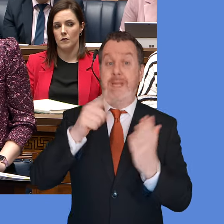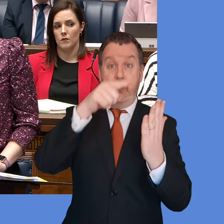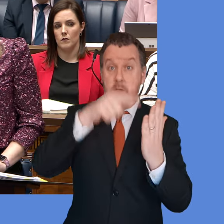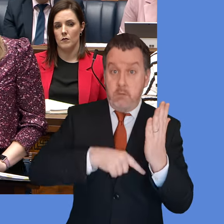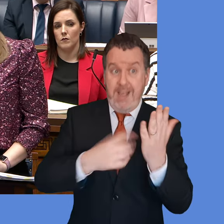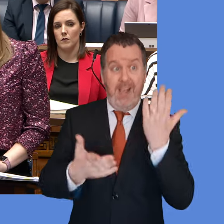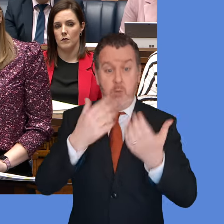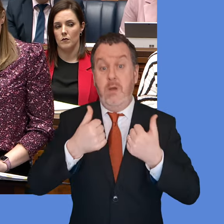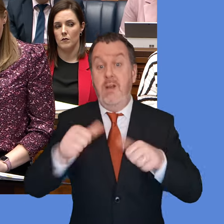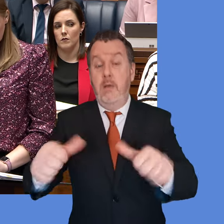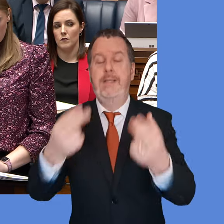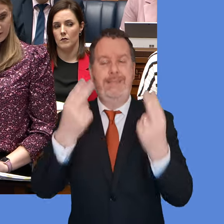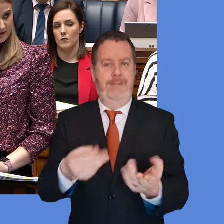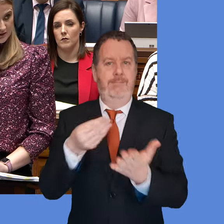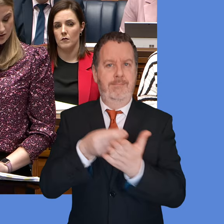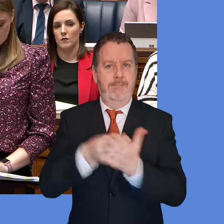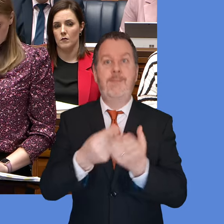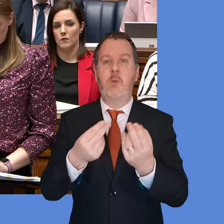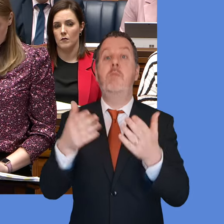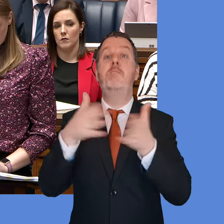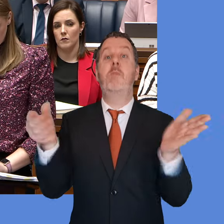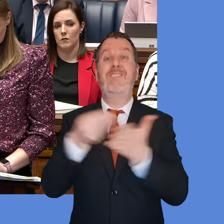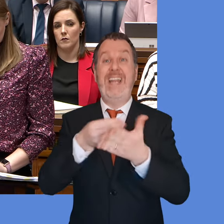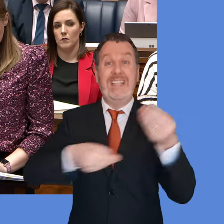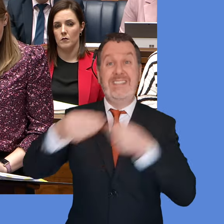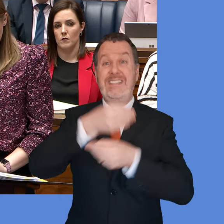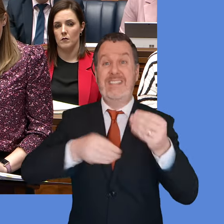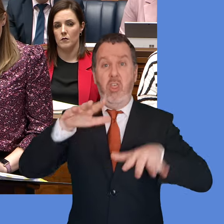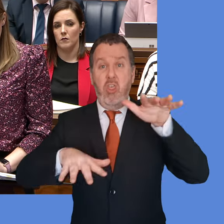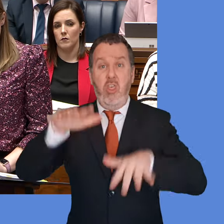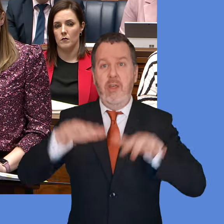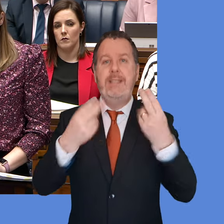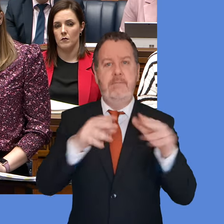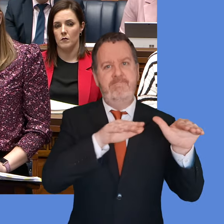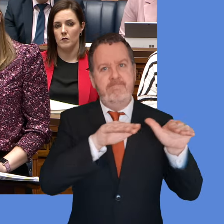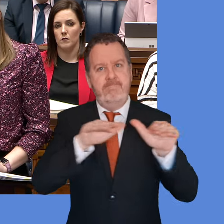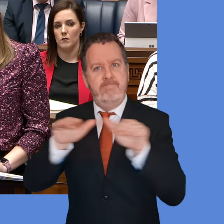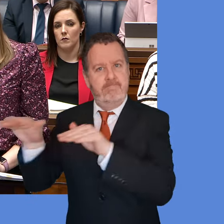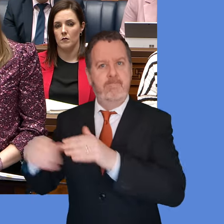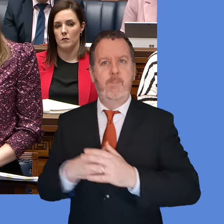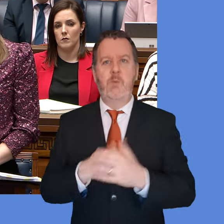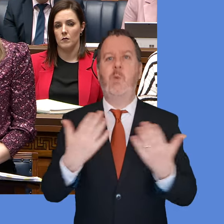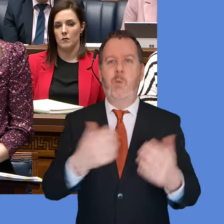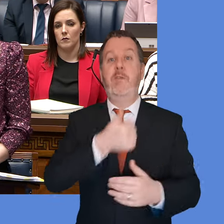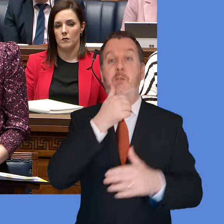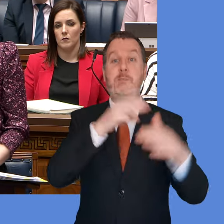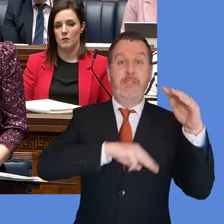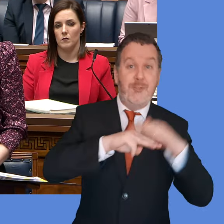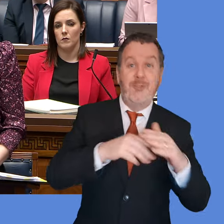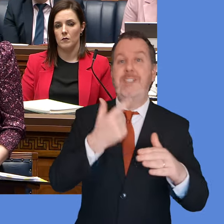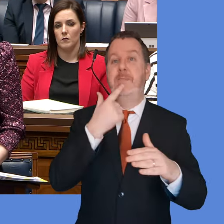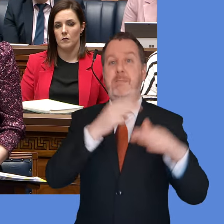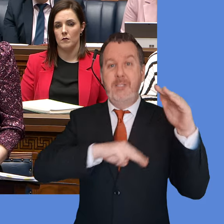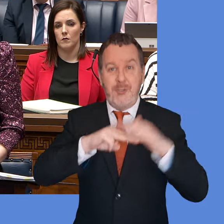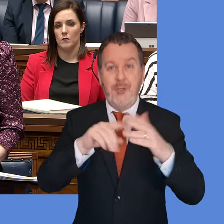resources, of course, and that is why we need our public finance on a sustainable footing. And that is the case that the First Minister and Deputy First Minister, along with the